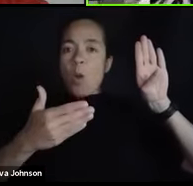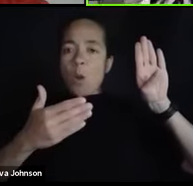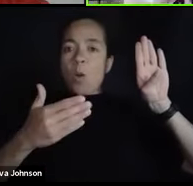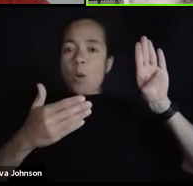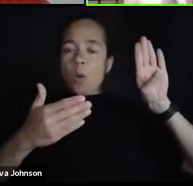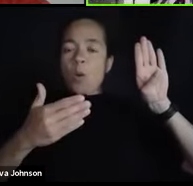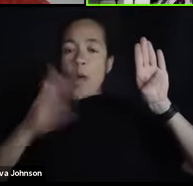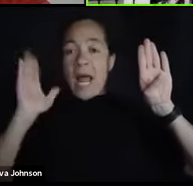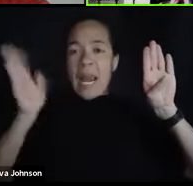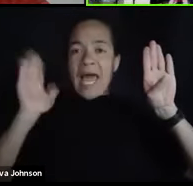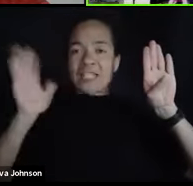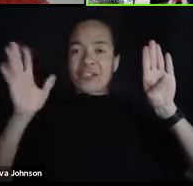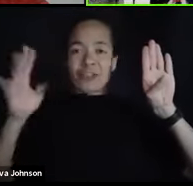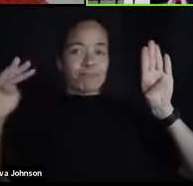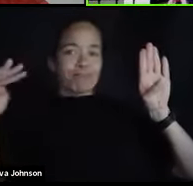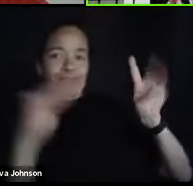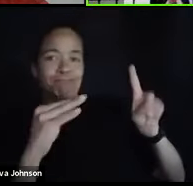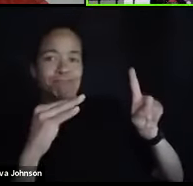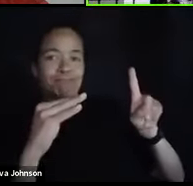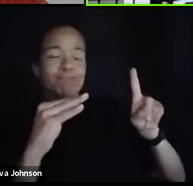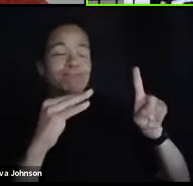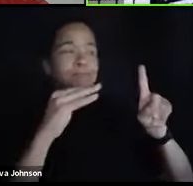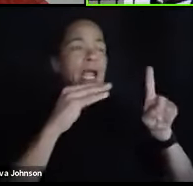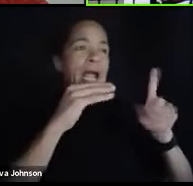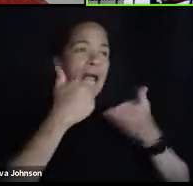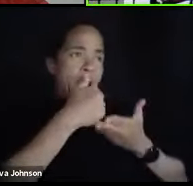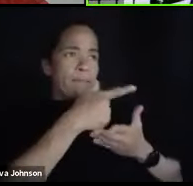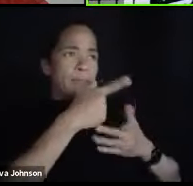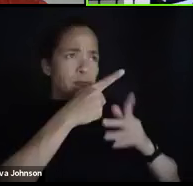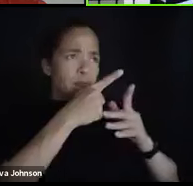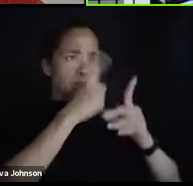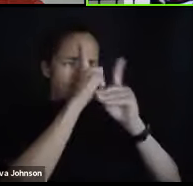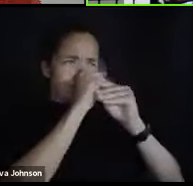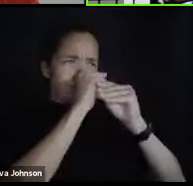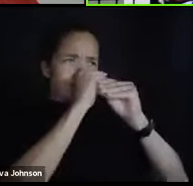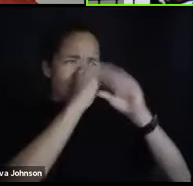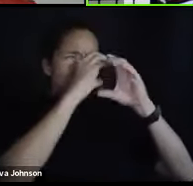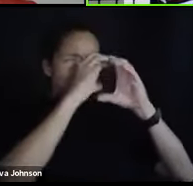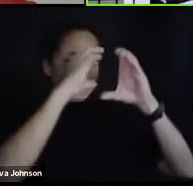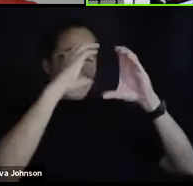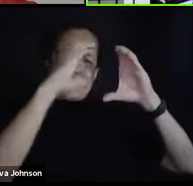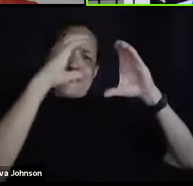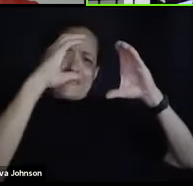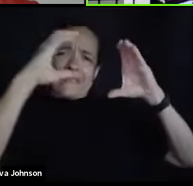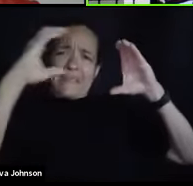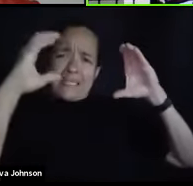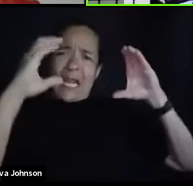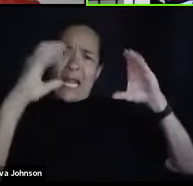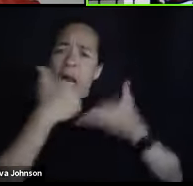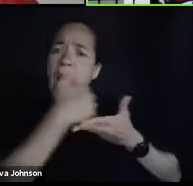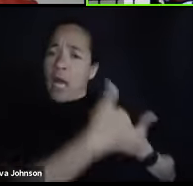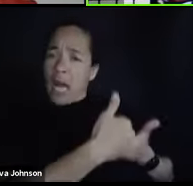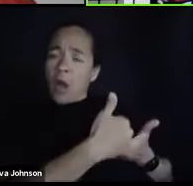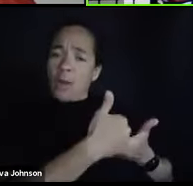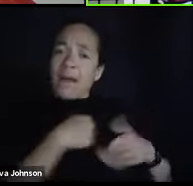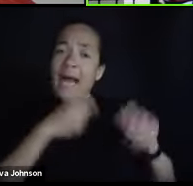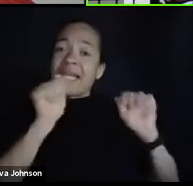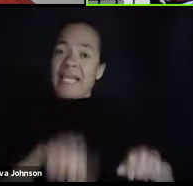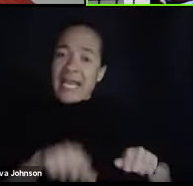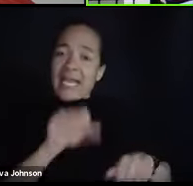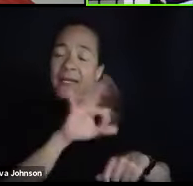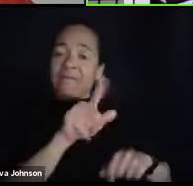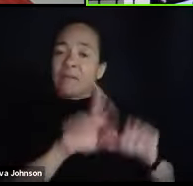helping you understand a particular concept or a particular term.